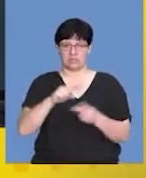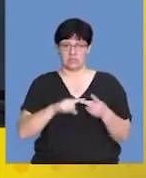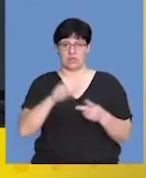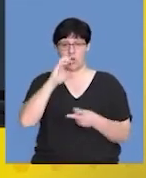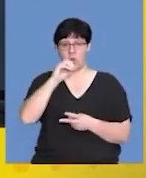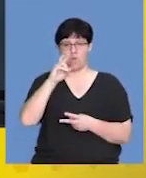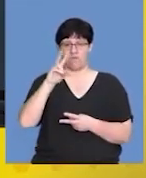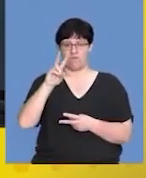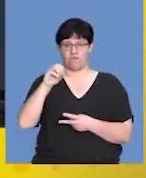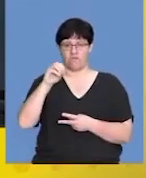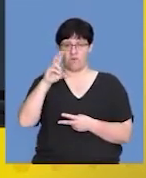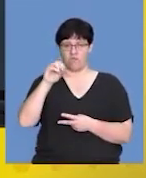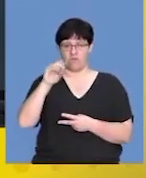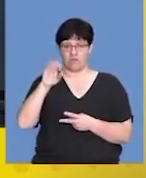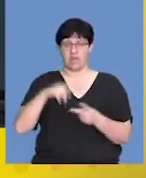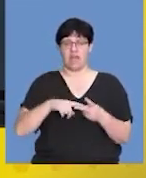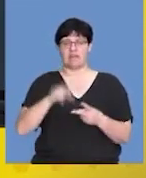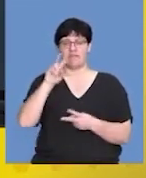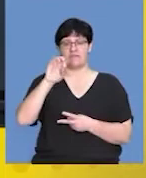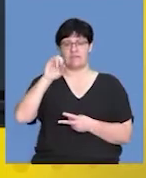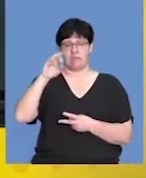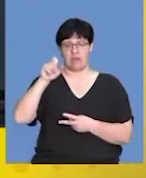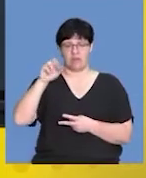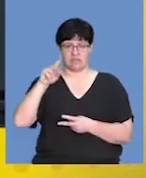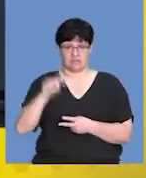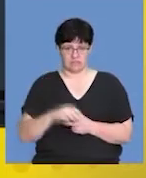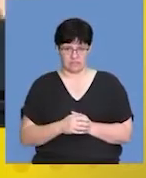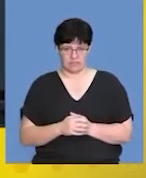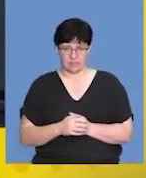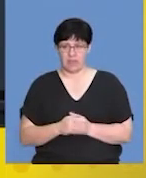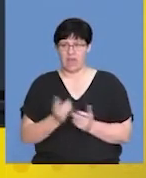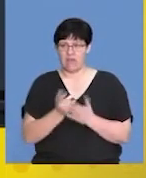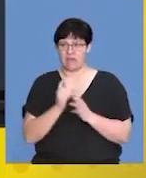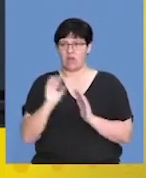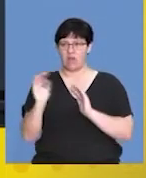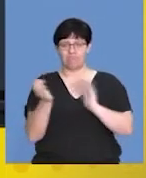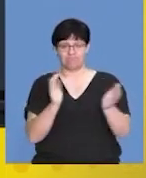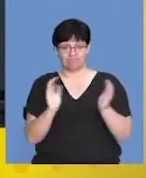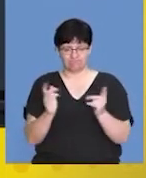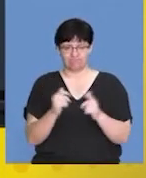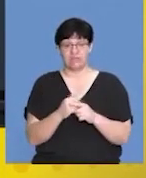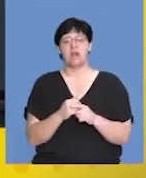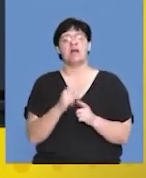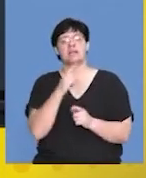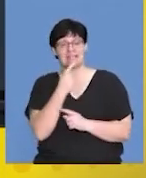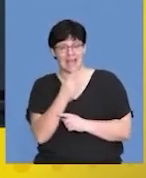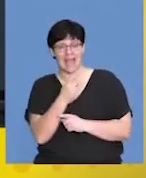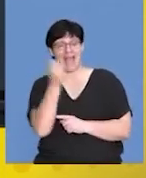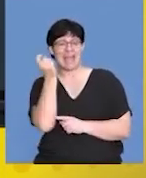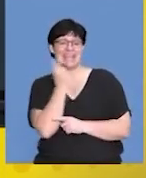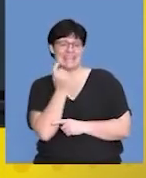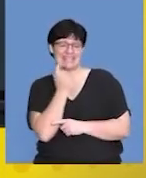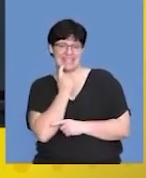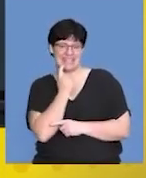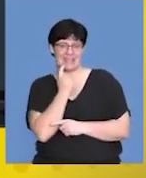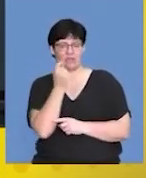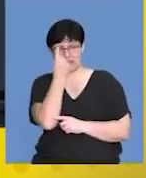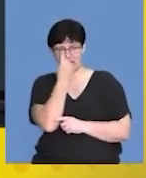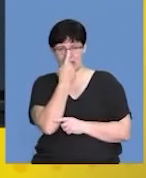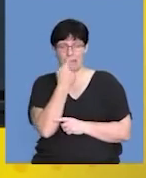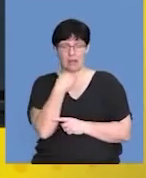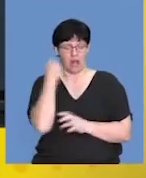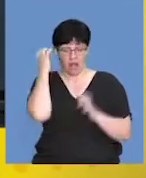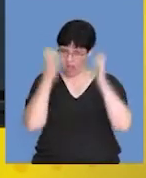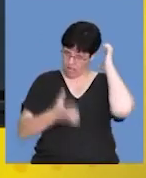Oviparous, ovoviviparous, and then viviparous. Now, if we compare these terms, it's easier to understand them, and often they get very